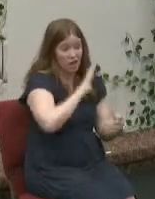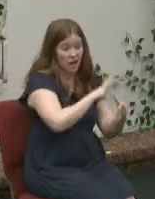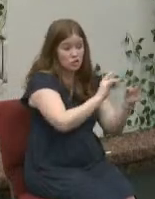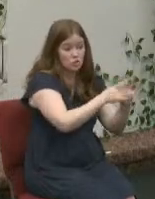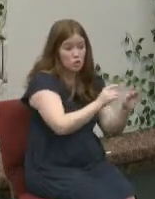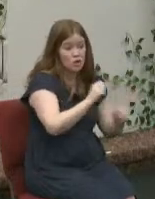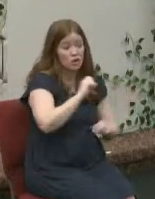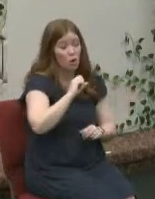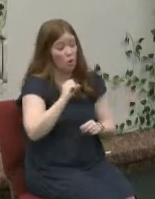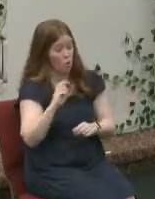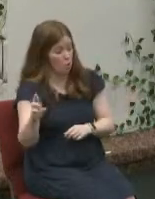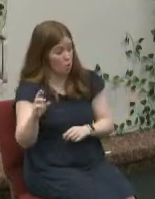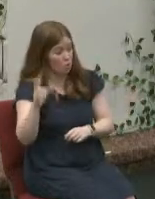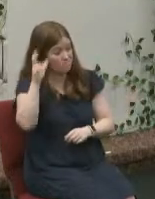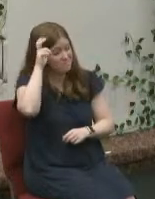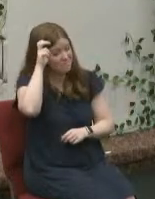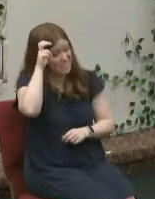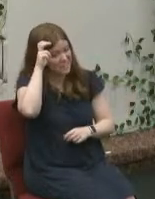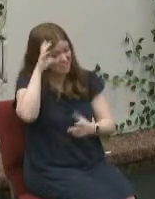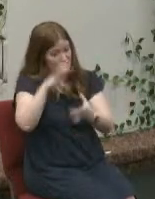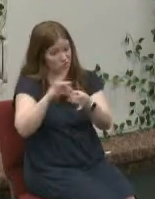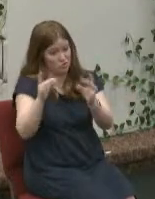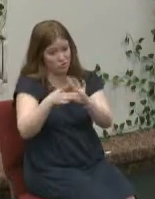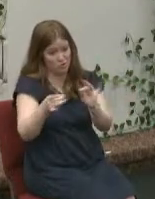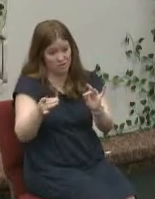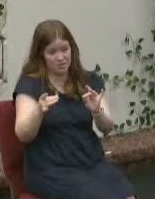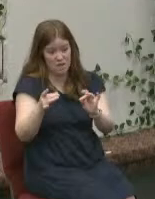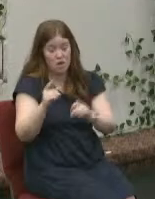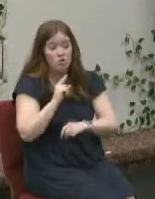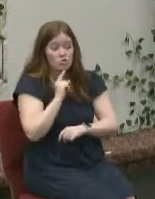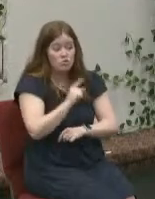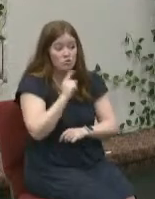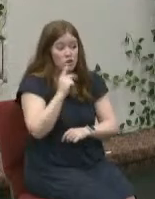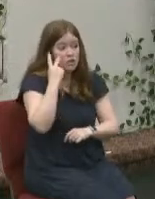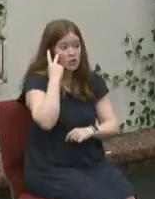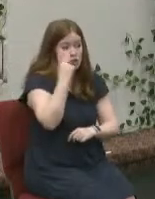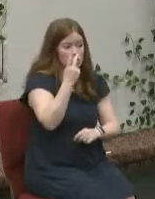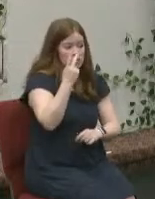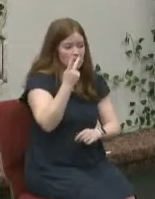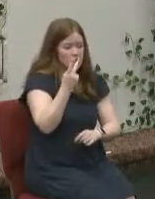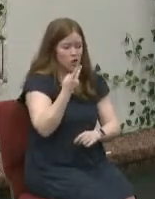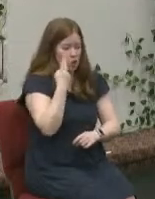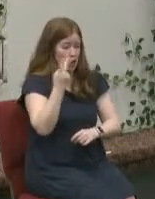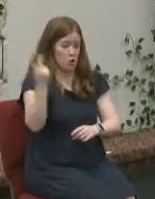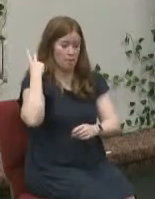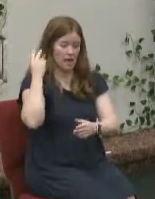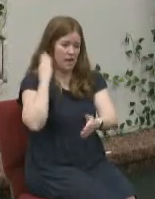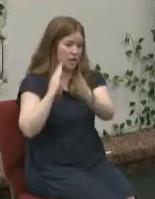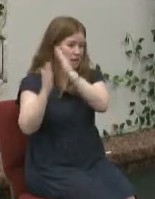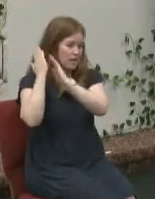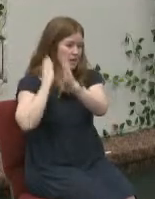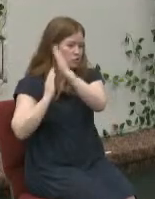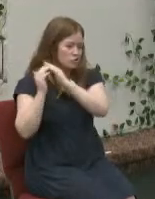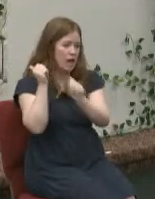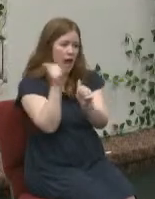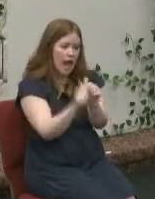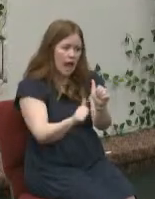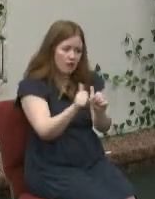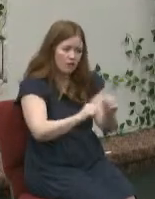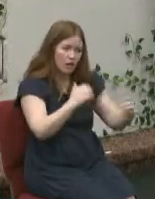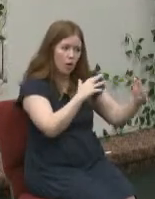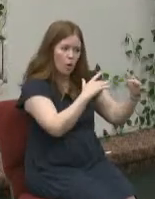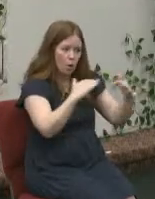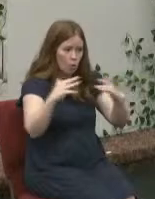and practically you could say as you look over the widespread of history is that every war and every